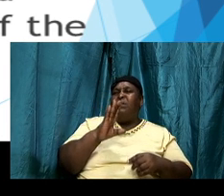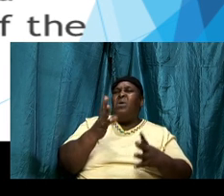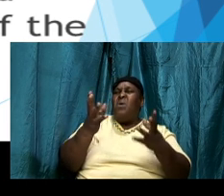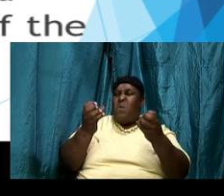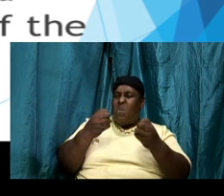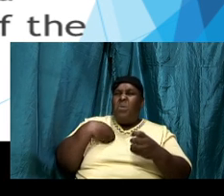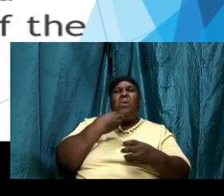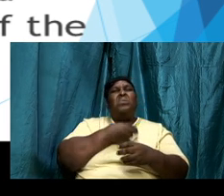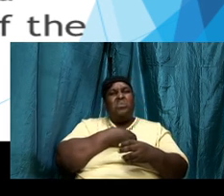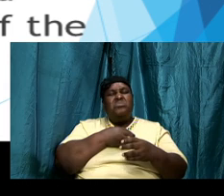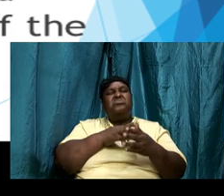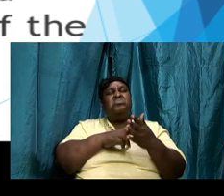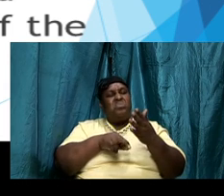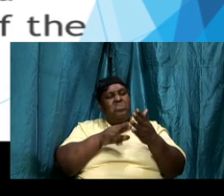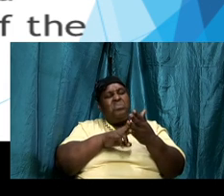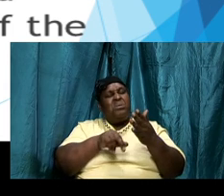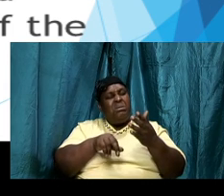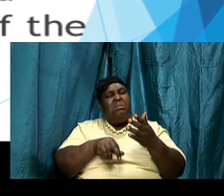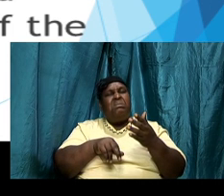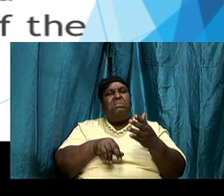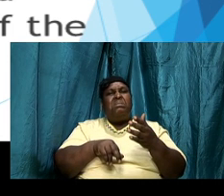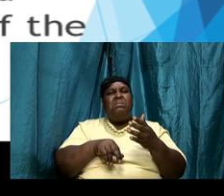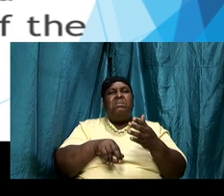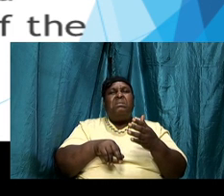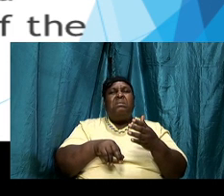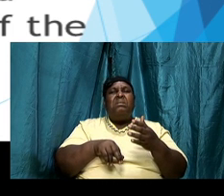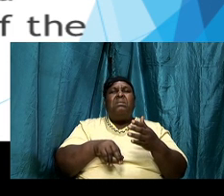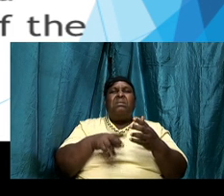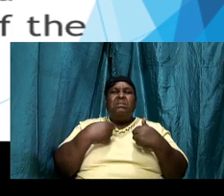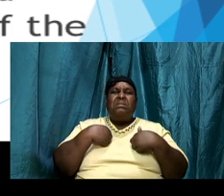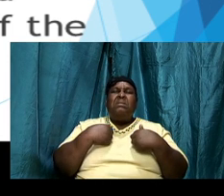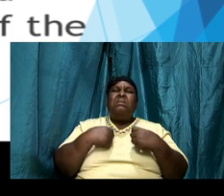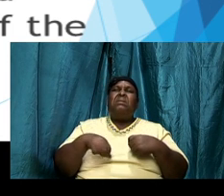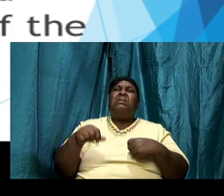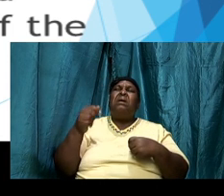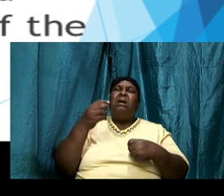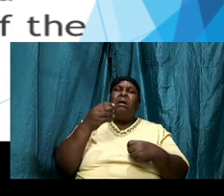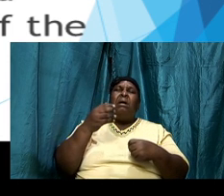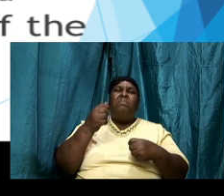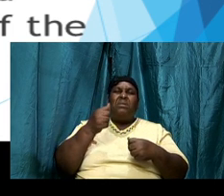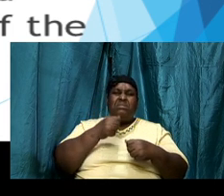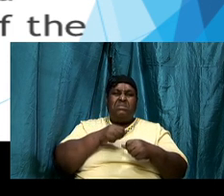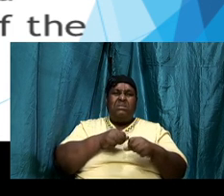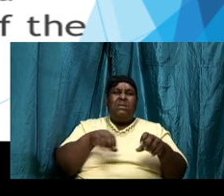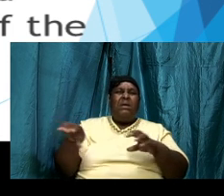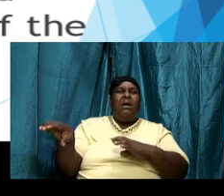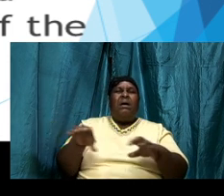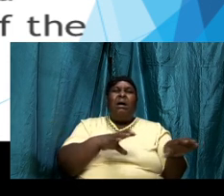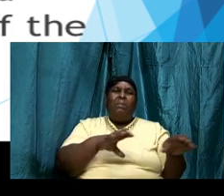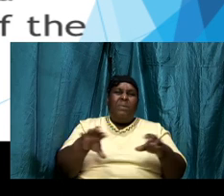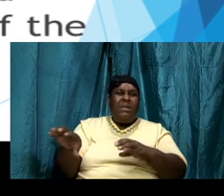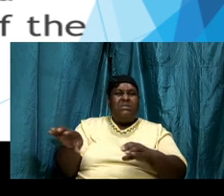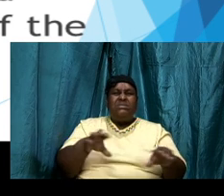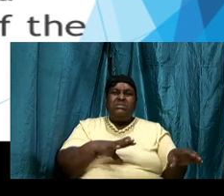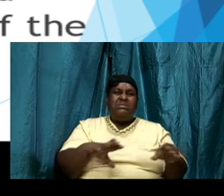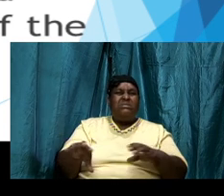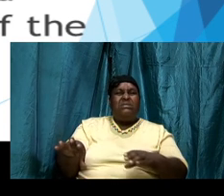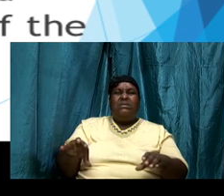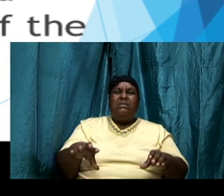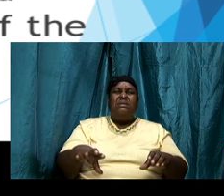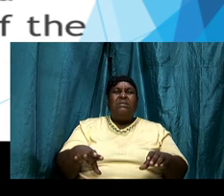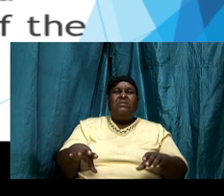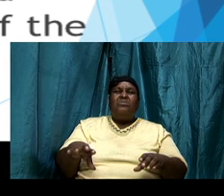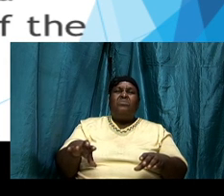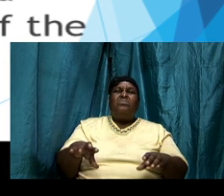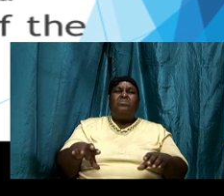want us to get into the habit of meditating and then allow the word to saturate our being become one